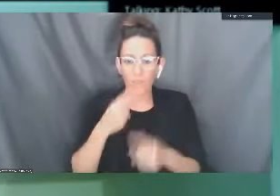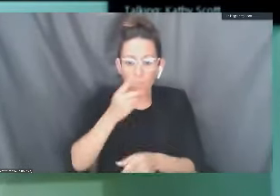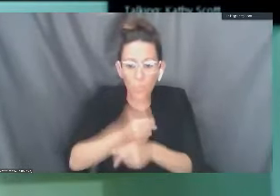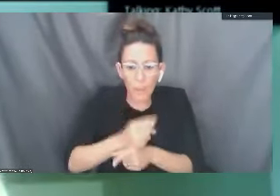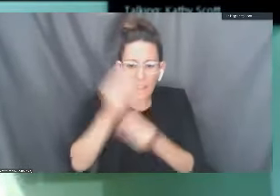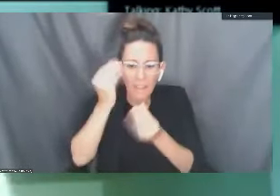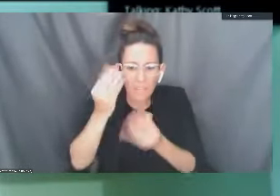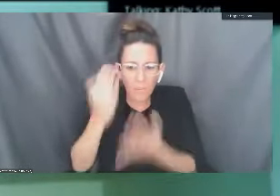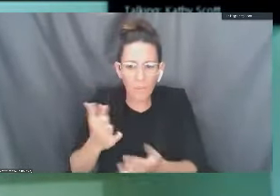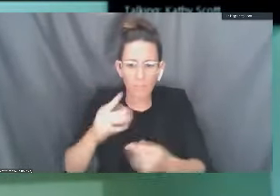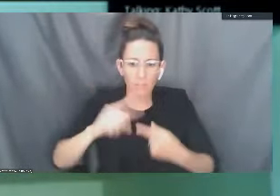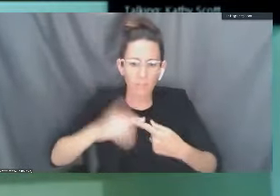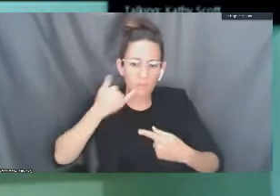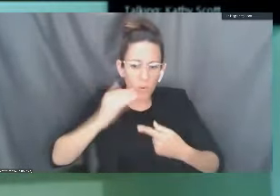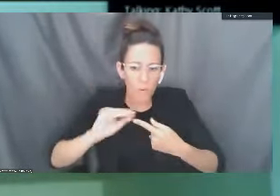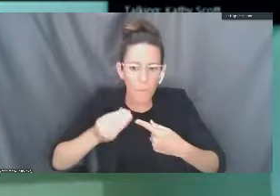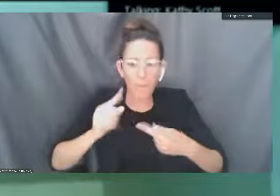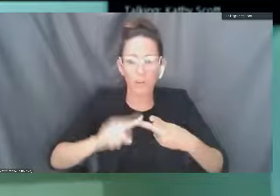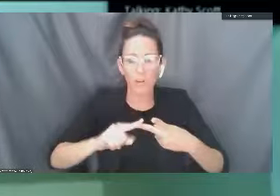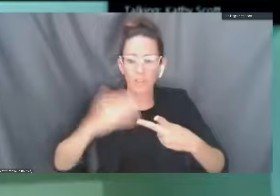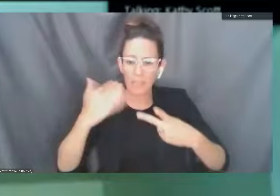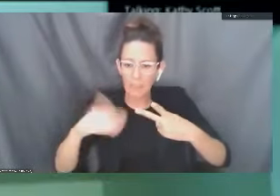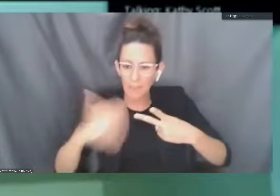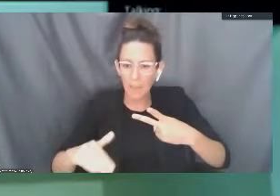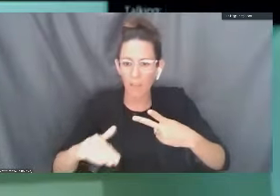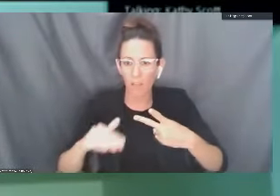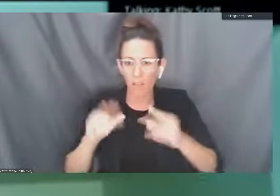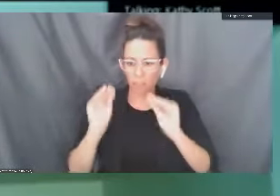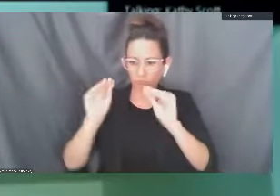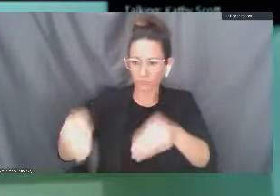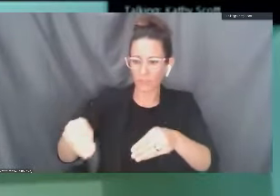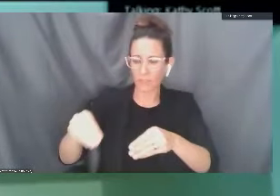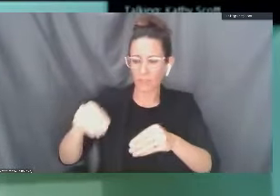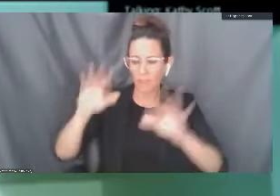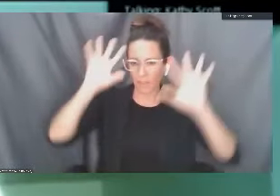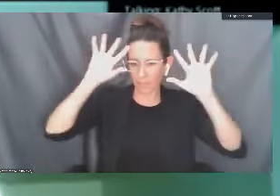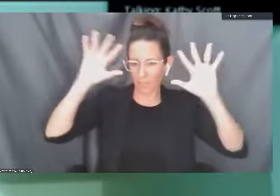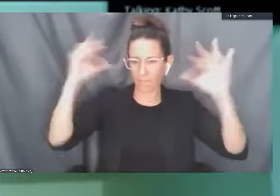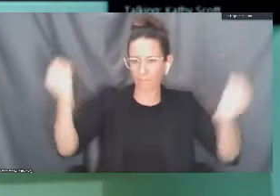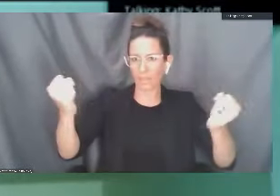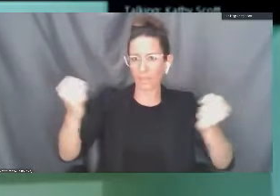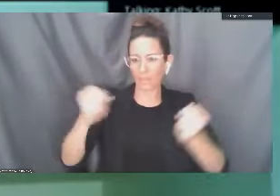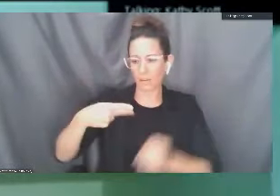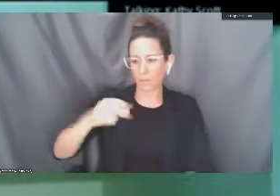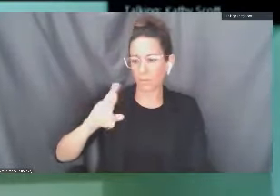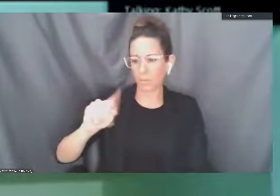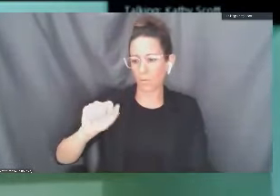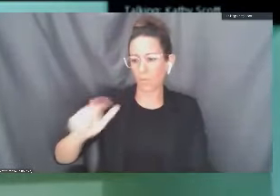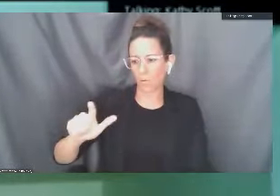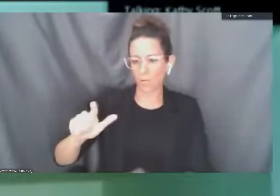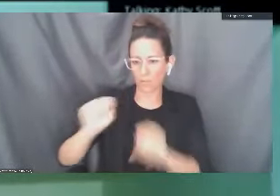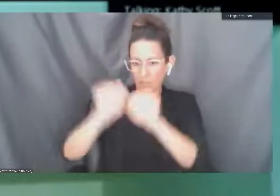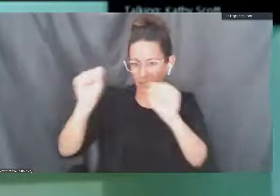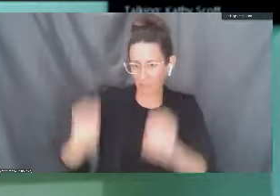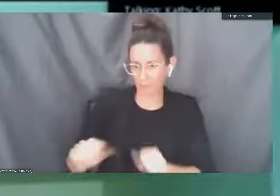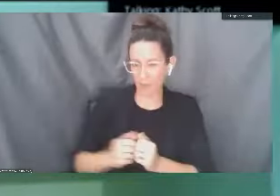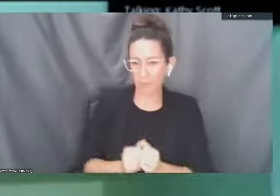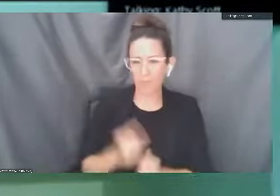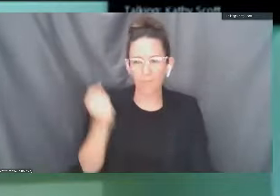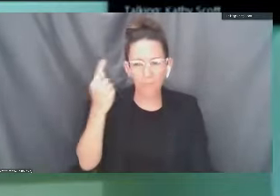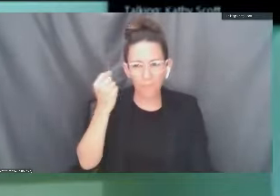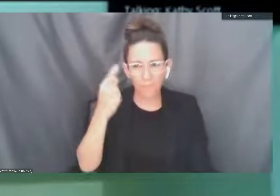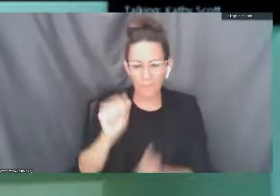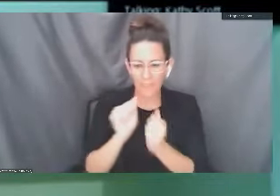number and your email address in the Viking Portal. In the schedule of classes, each class, as you know, has a